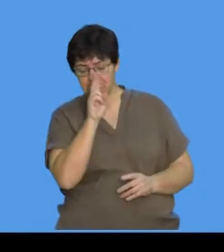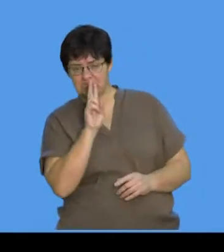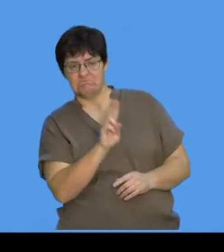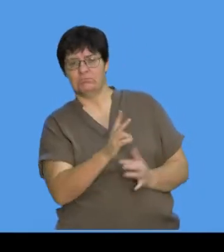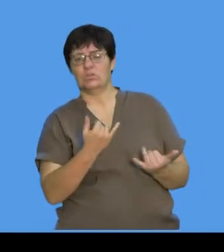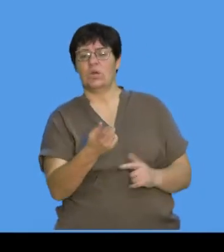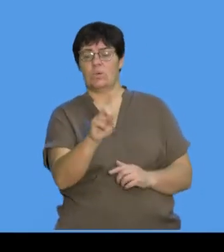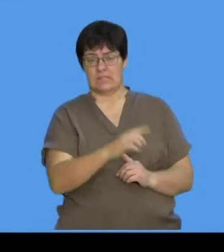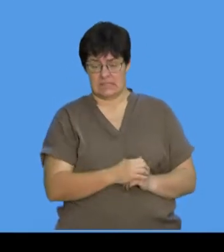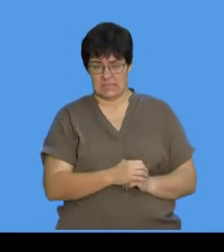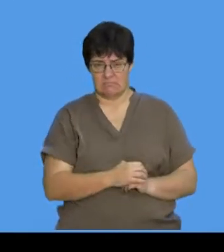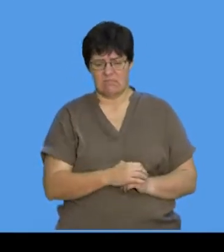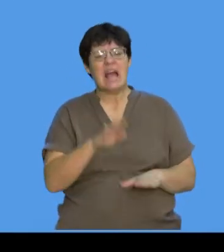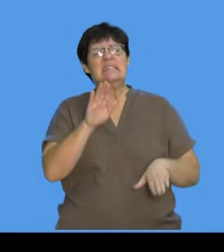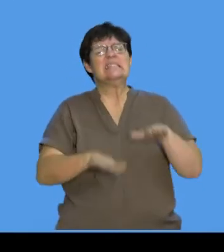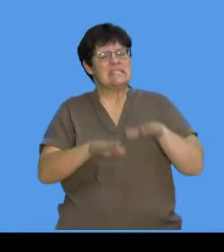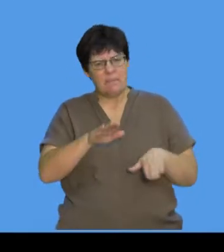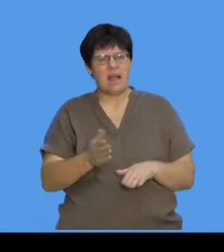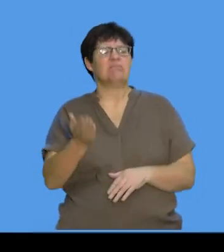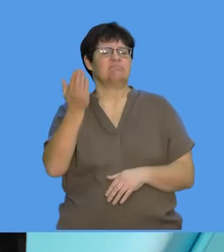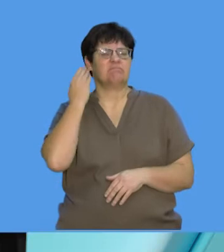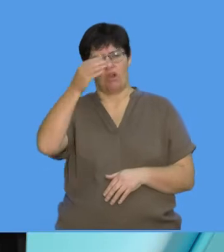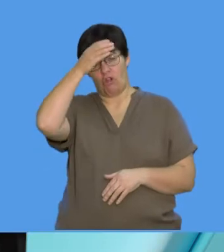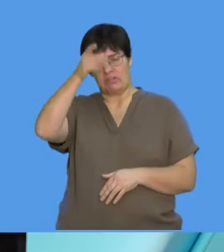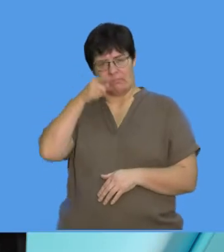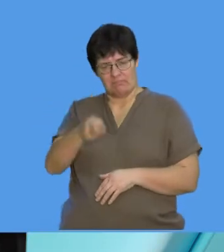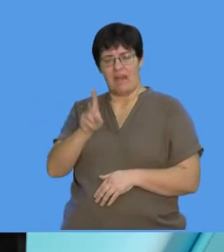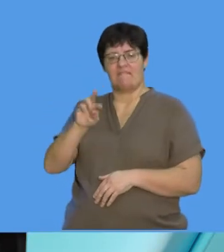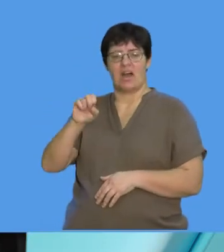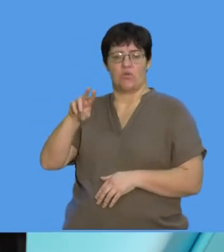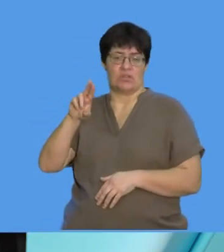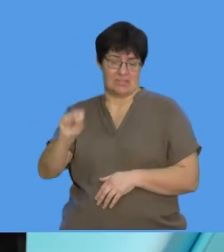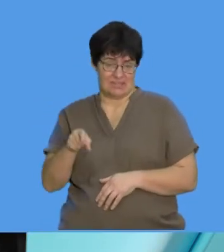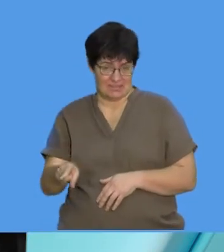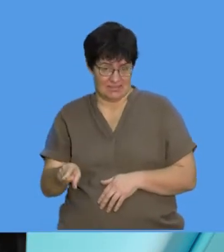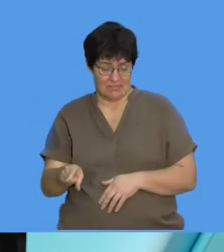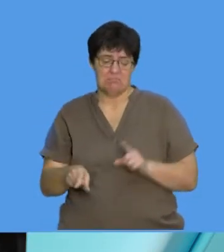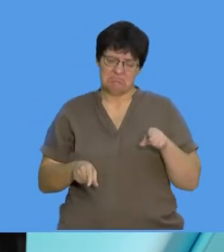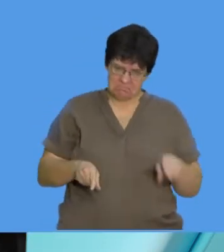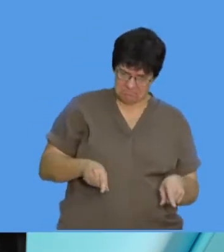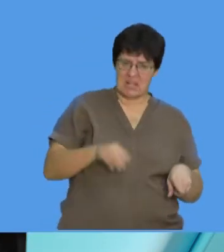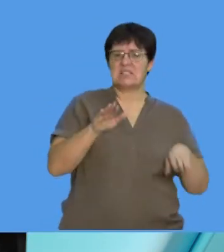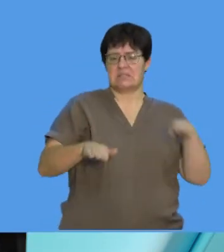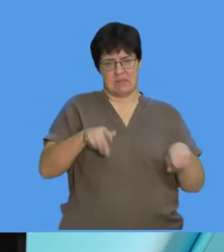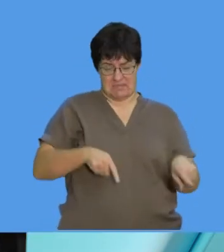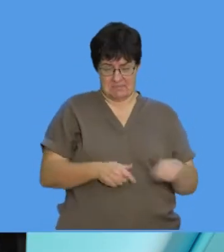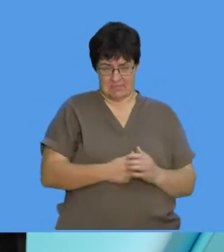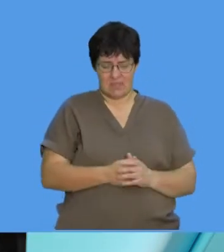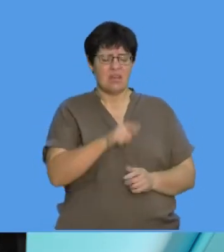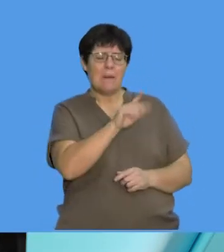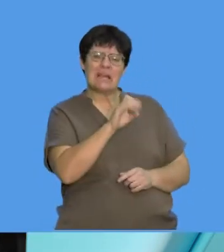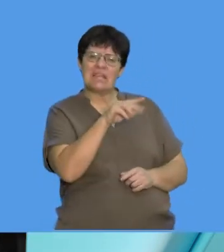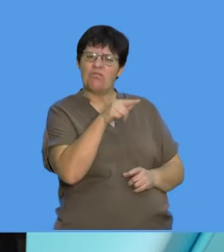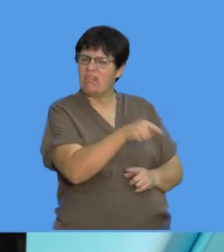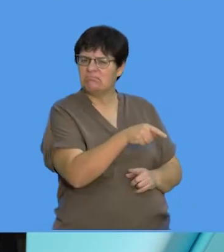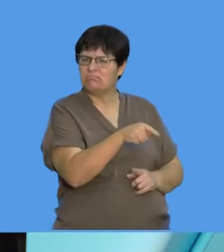lesson? It's very similar to the concept that we look at when we looked at viruses. So we want to look at a bacteria. What